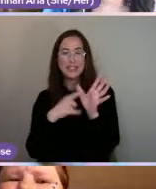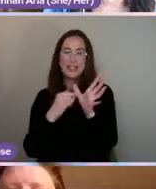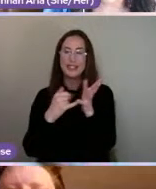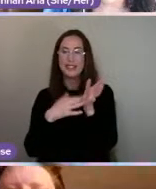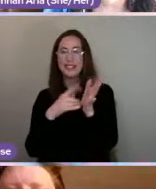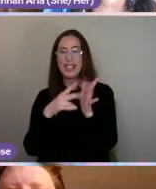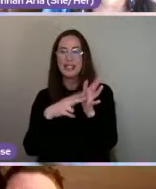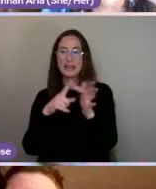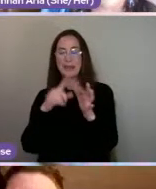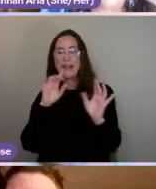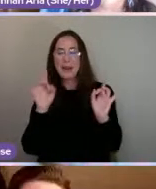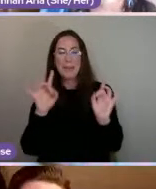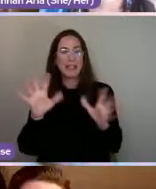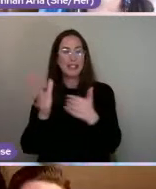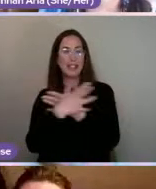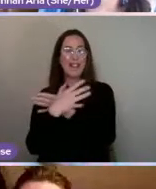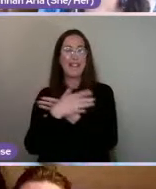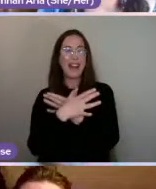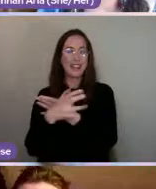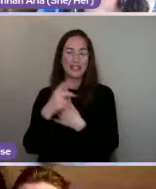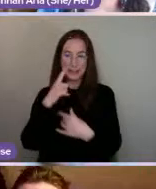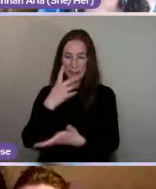Do you want to tell us about these then?